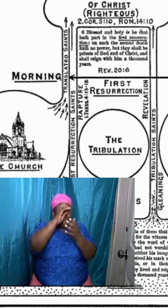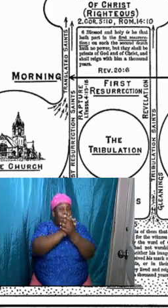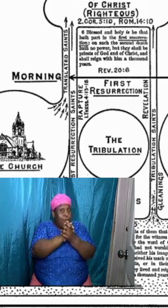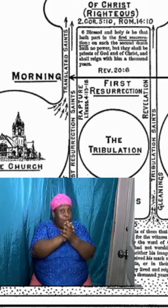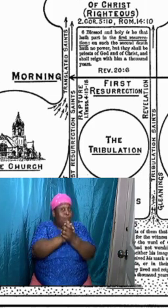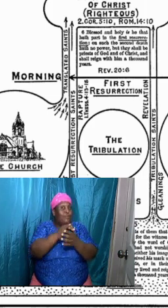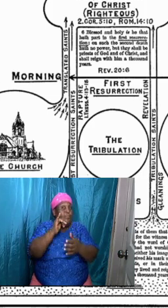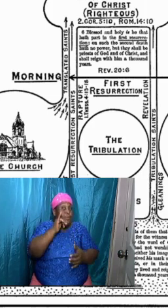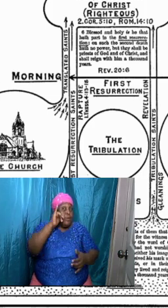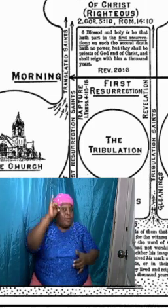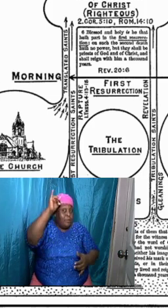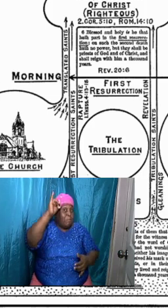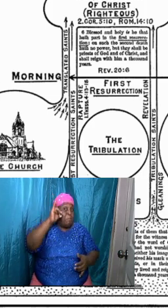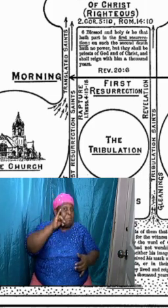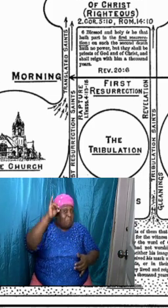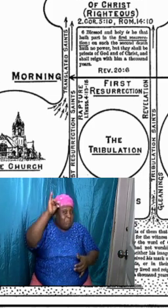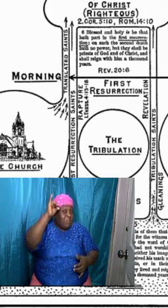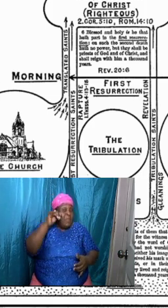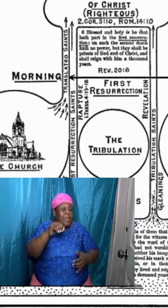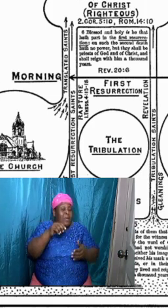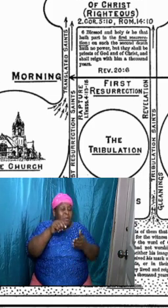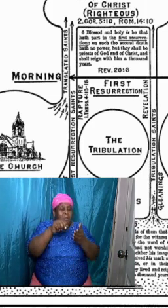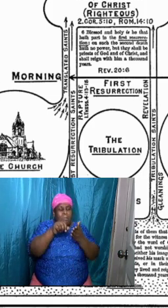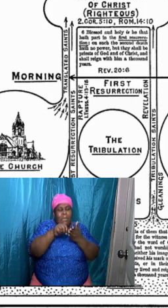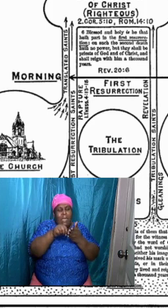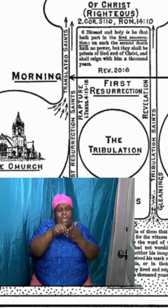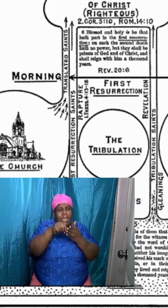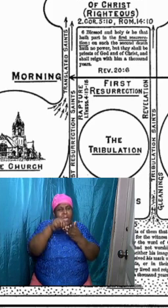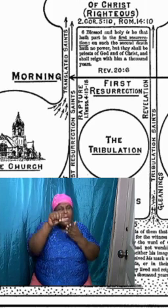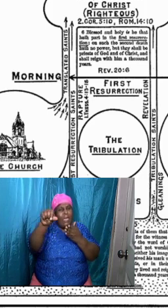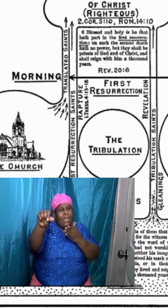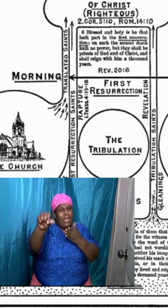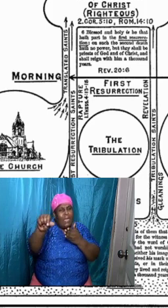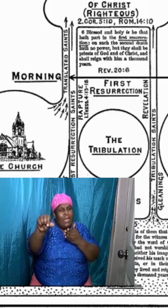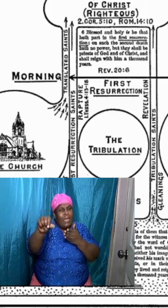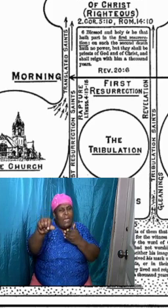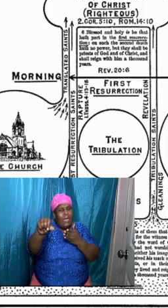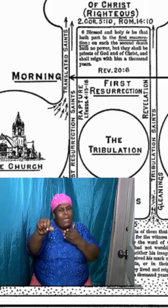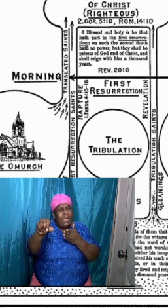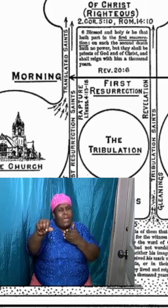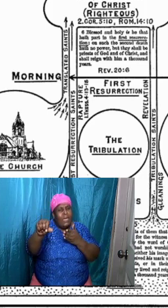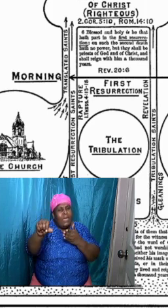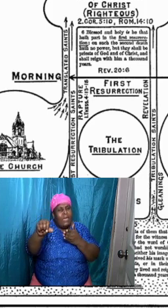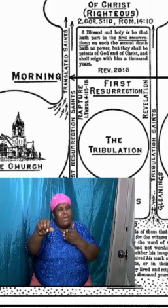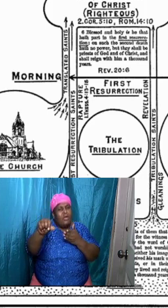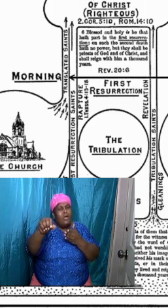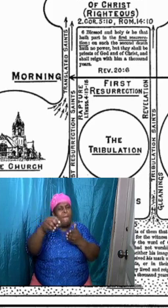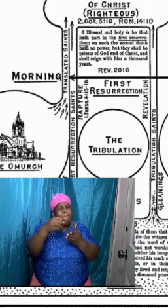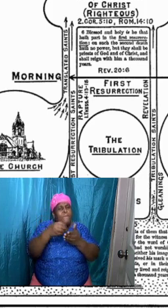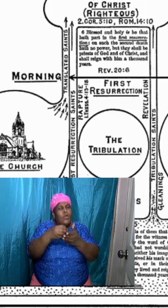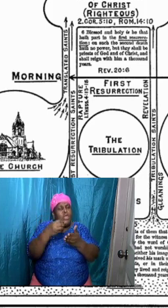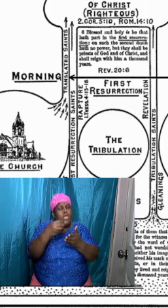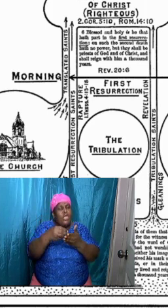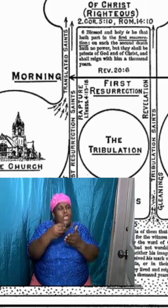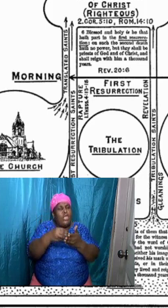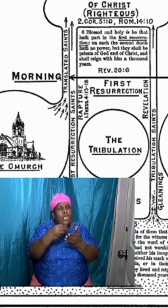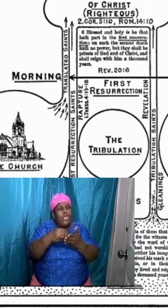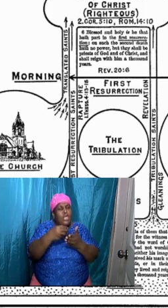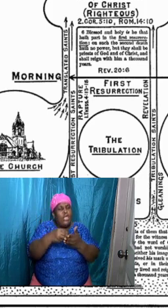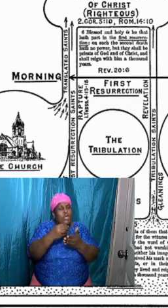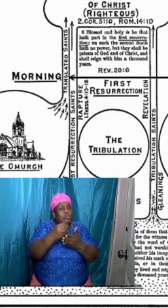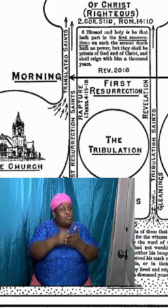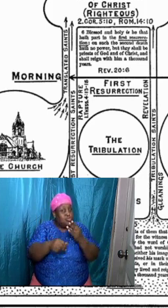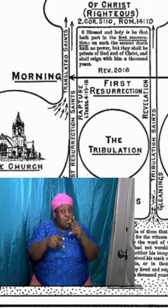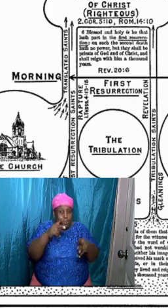parents would then pay what is called a dowry a sum of money and for some people